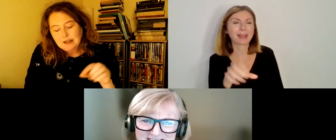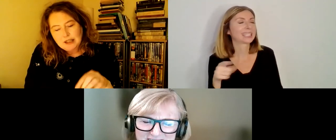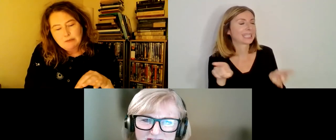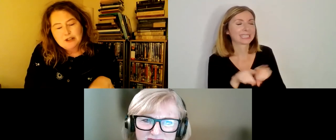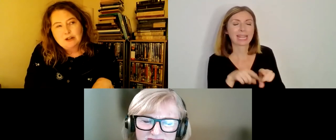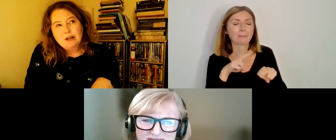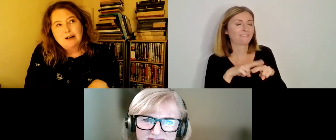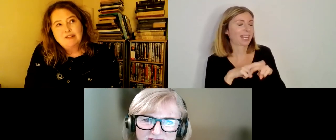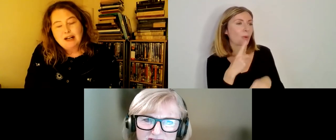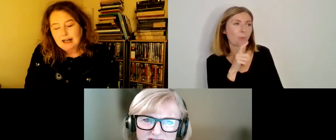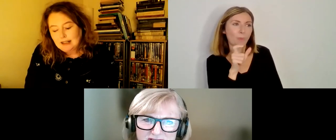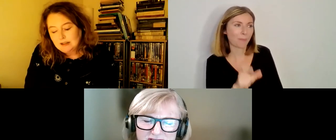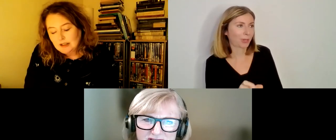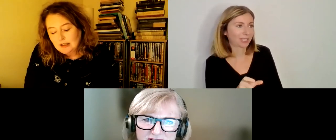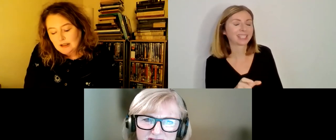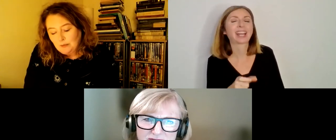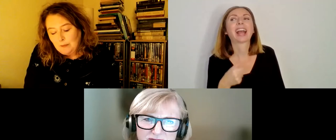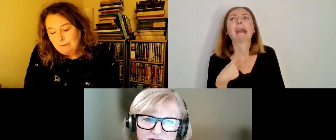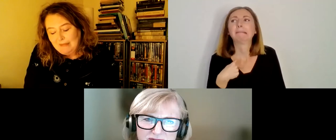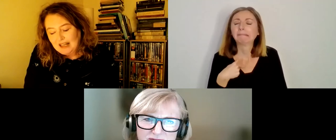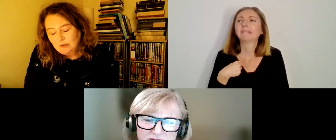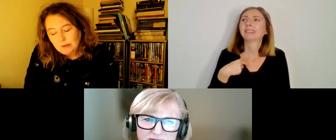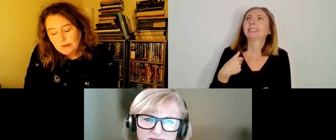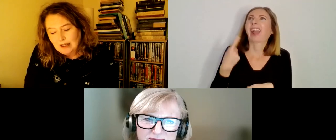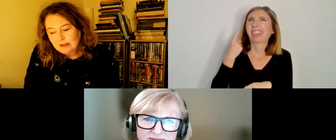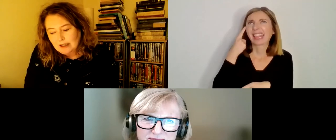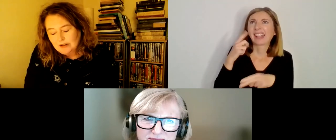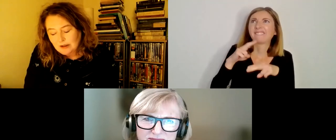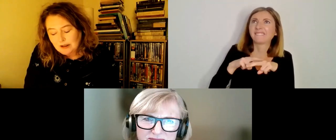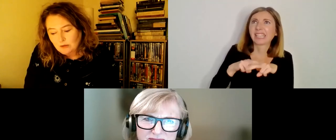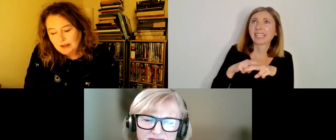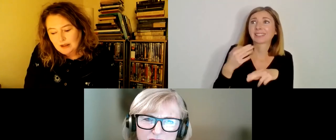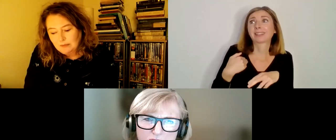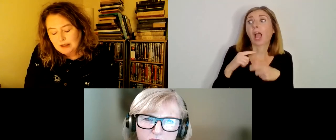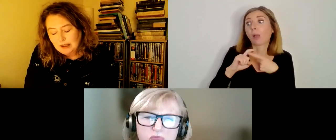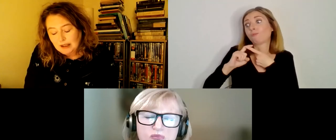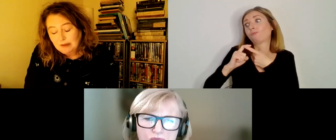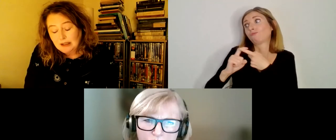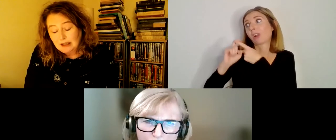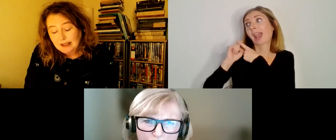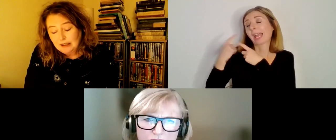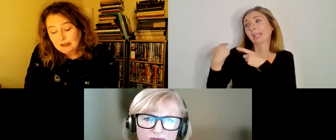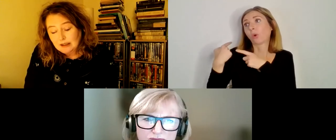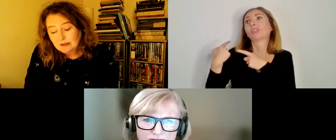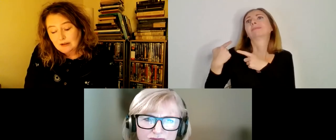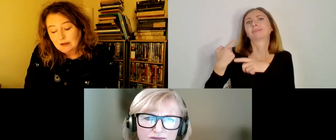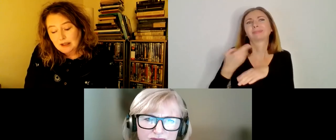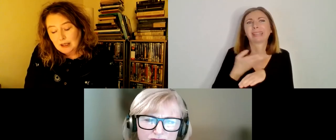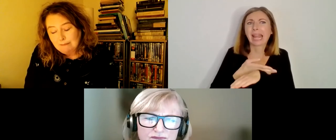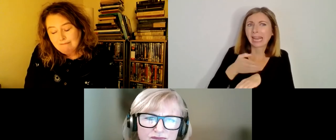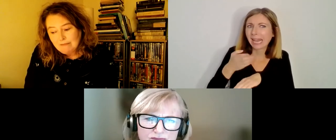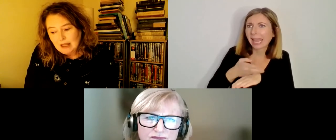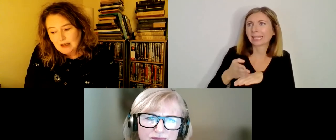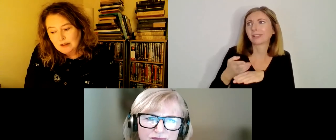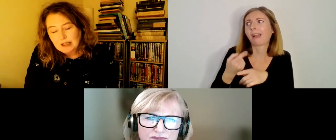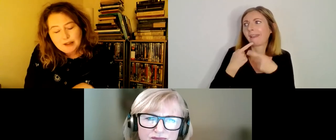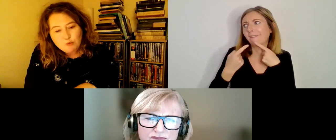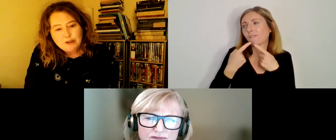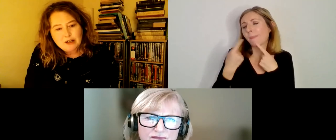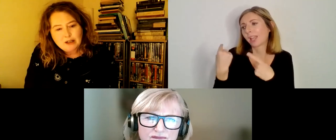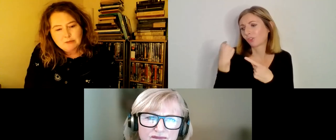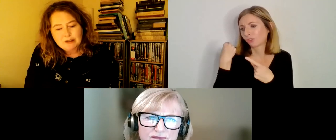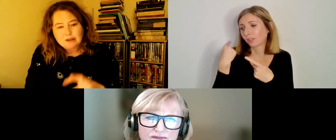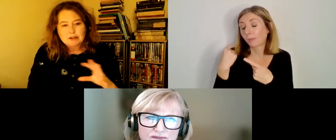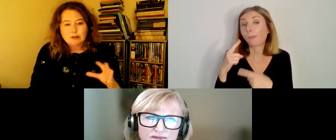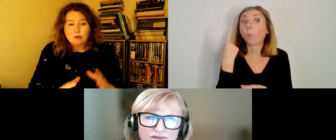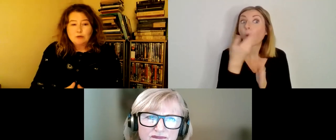he seems to have had, again, we're relying on later sources, but it seems likely that there's at least